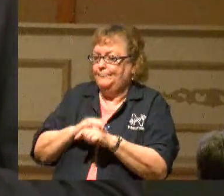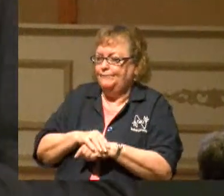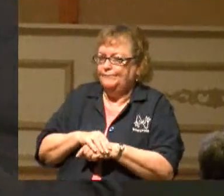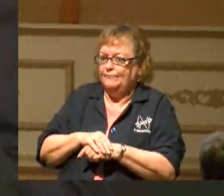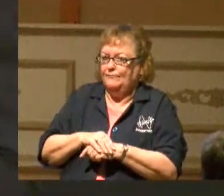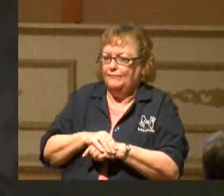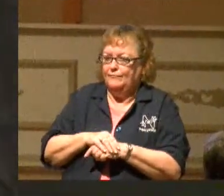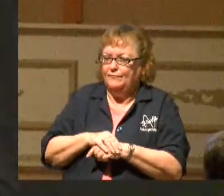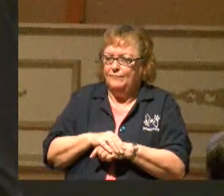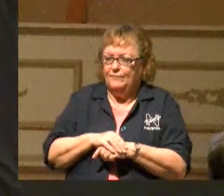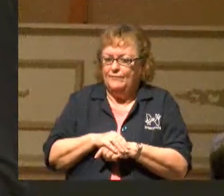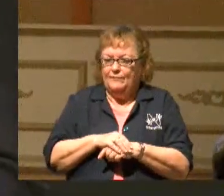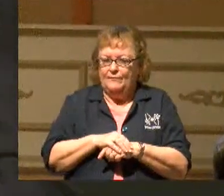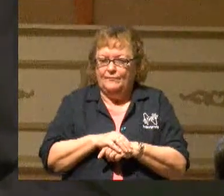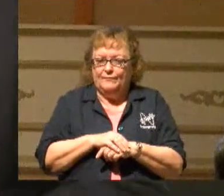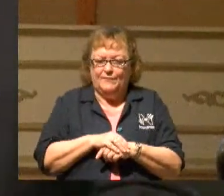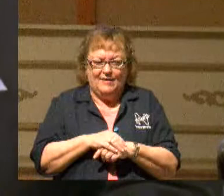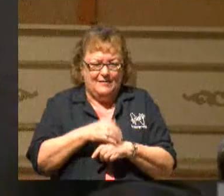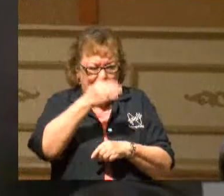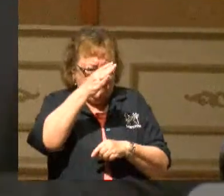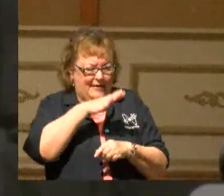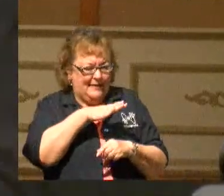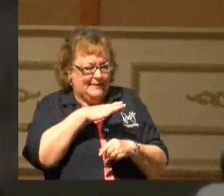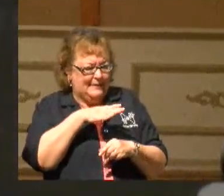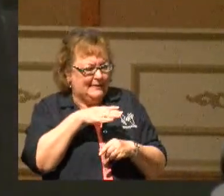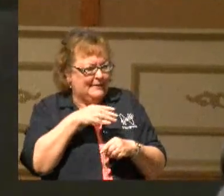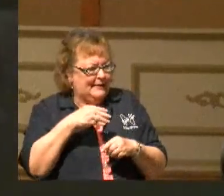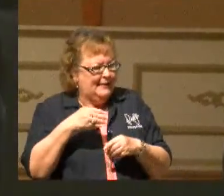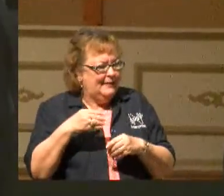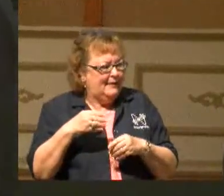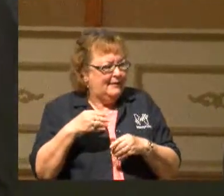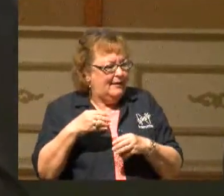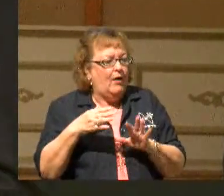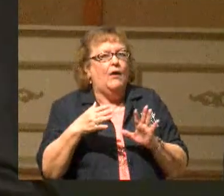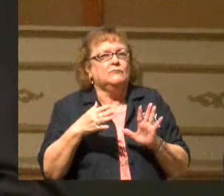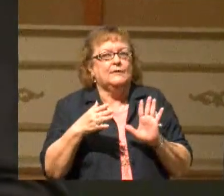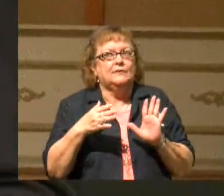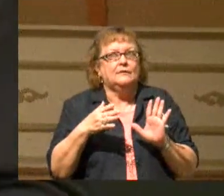Now, he gives it away by the first word of his sentence.